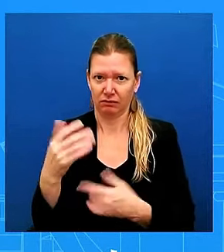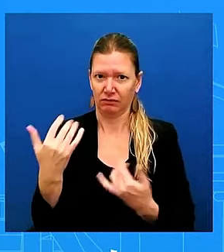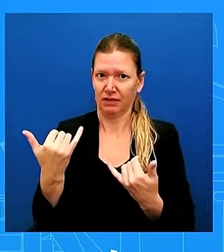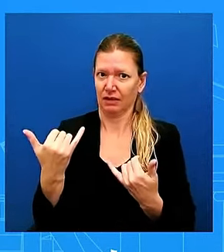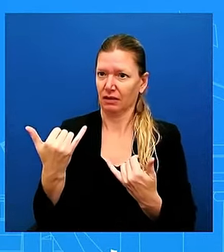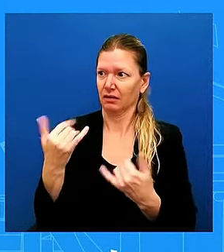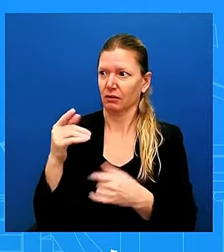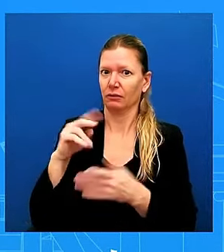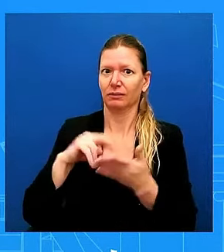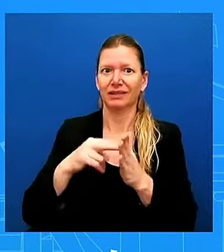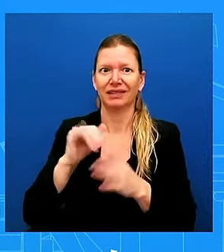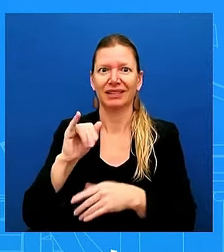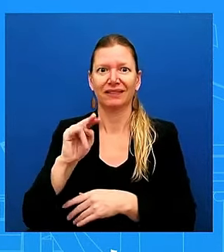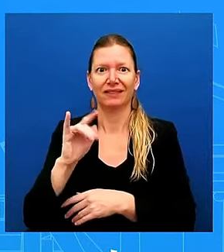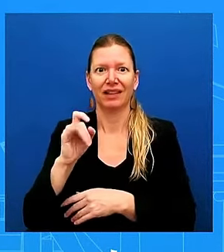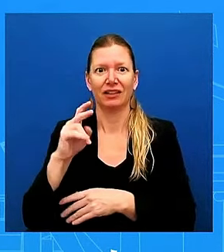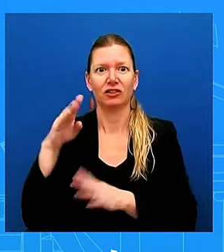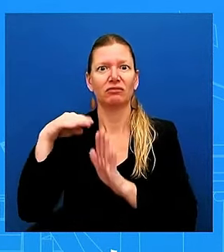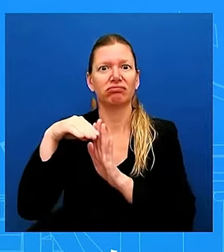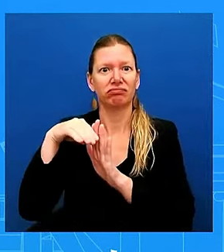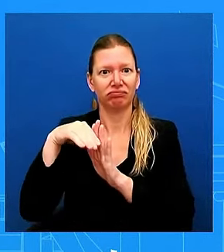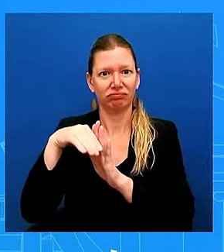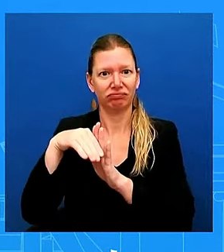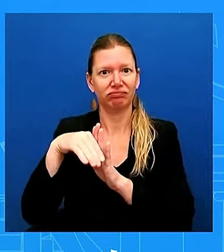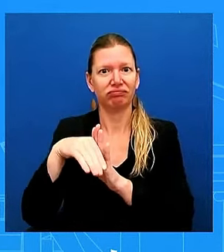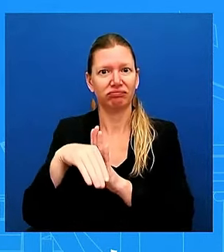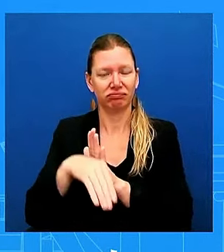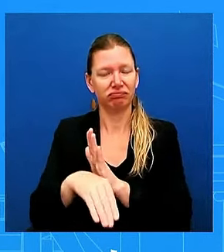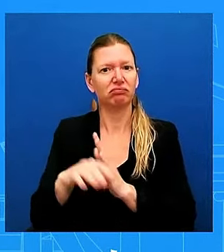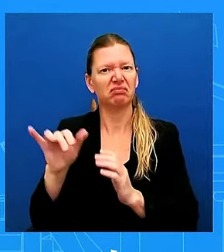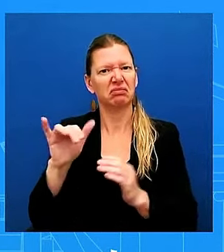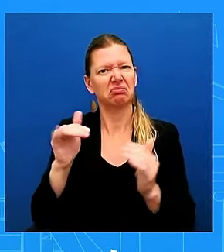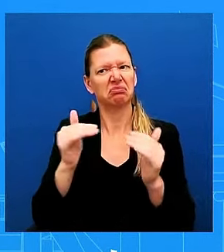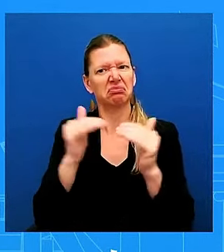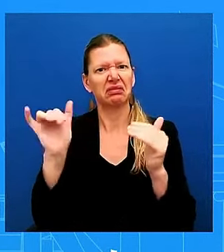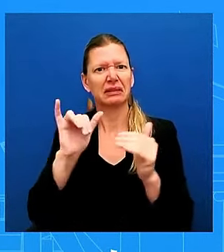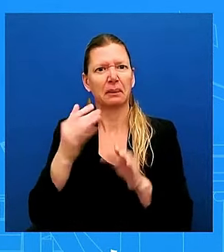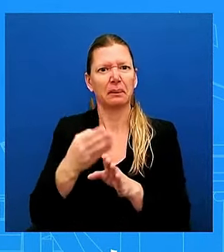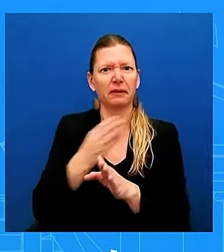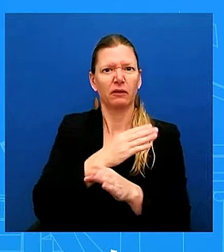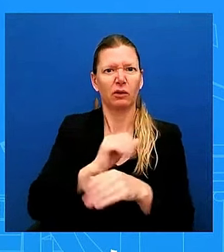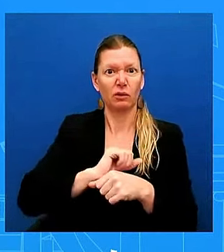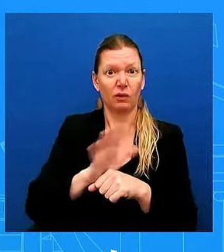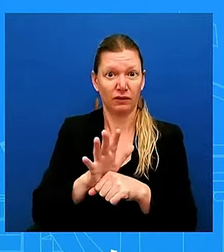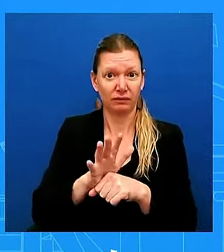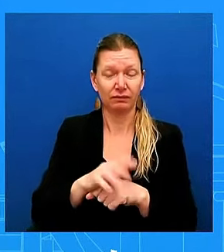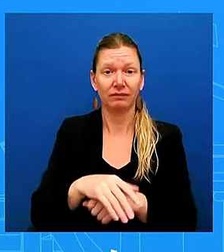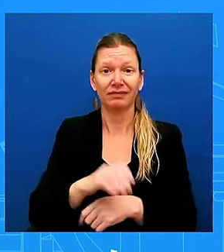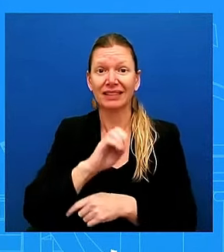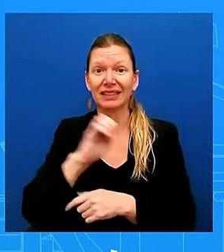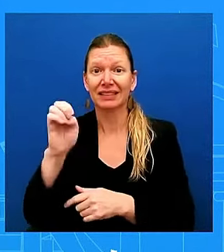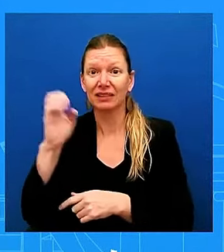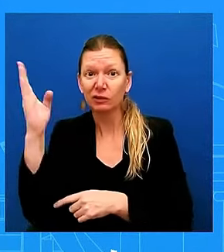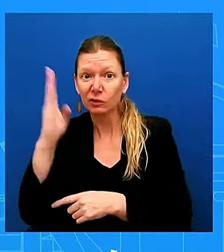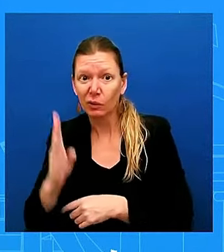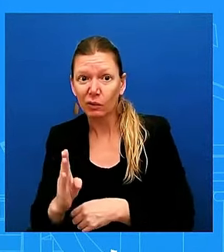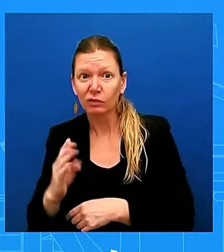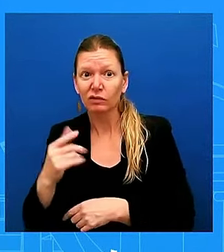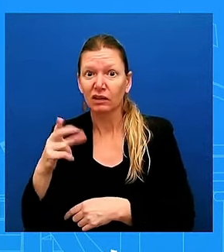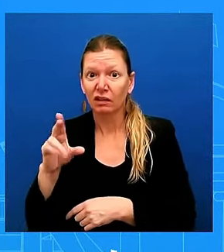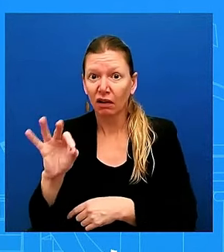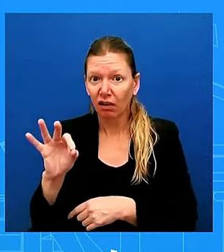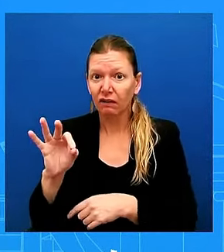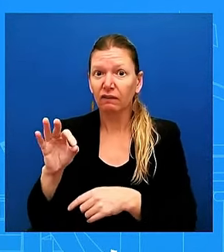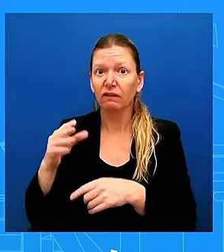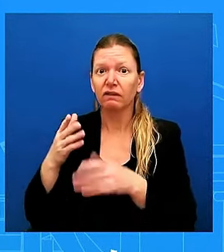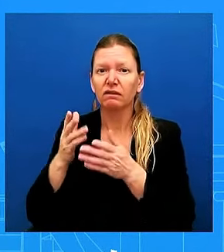East Coast and Gulf ports are opening back up and dock workers are getting back to work on the basis of a strong,